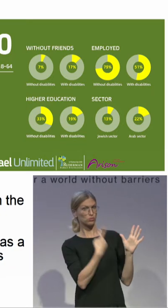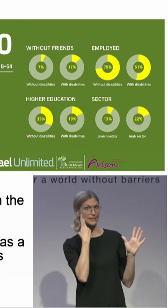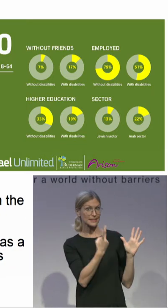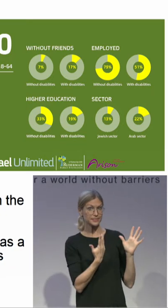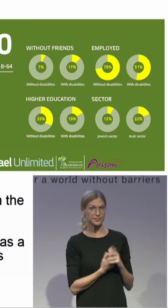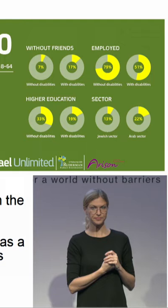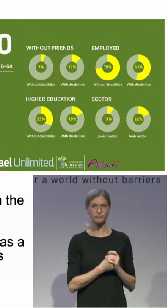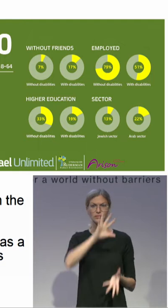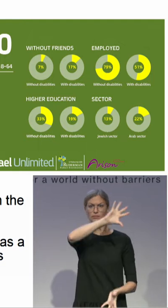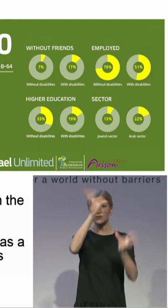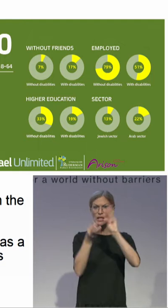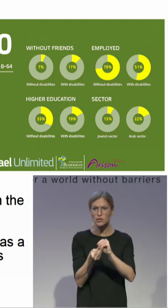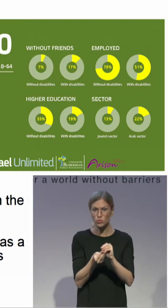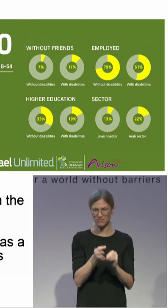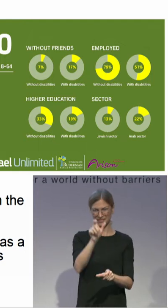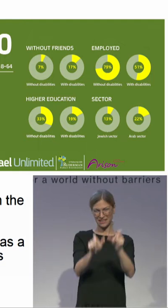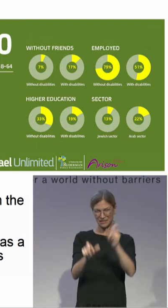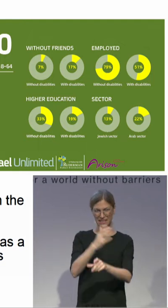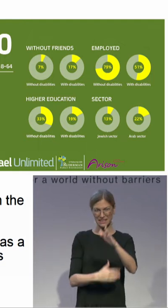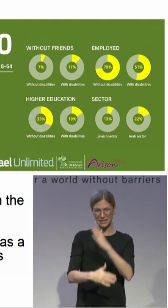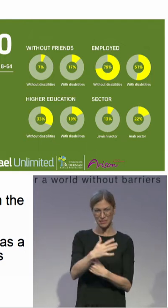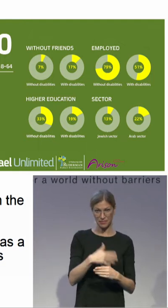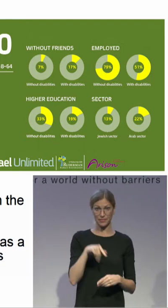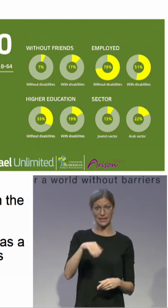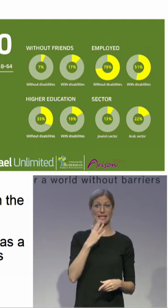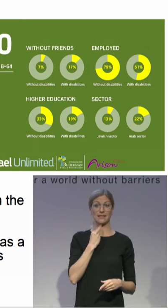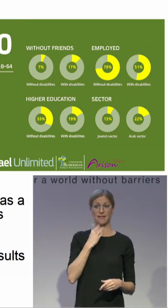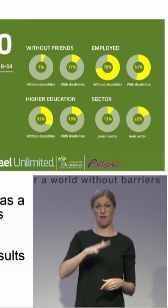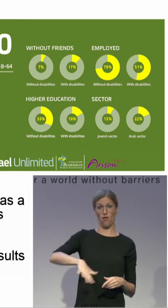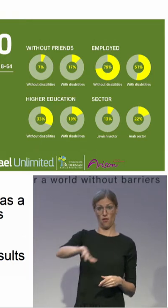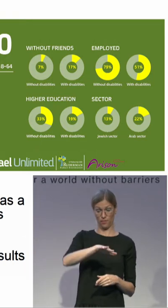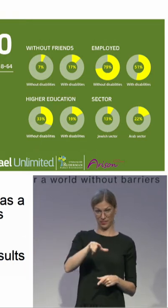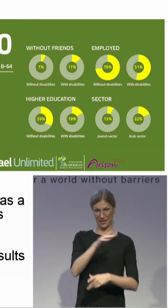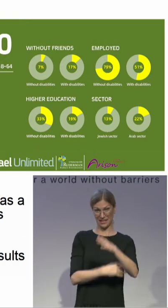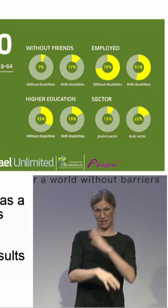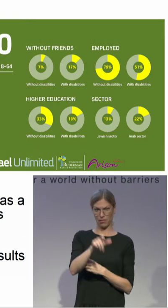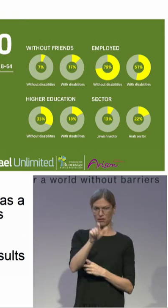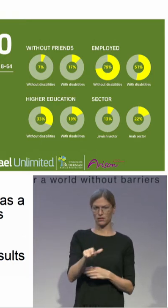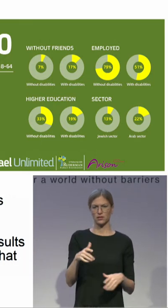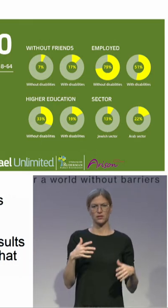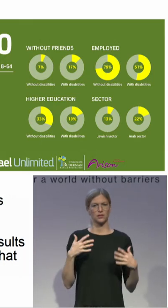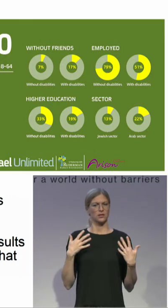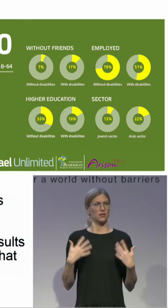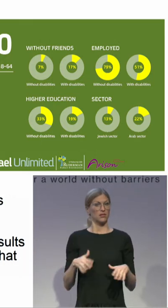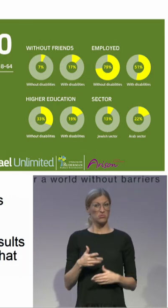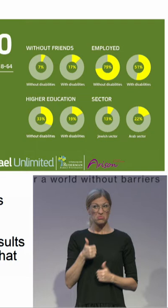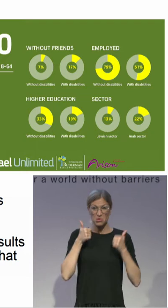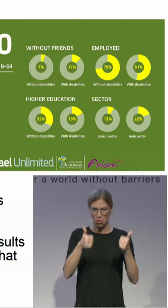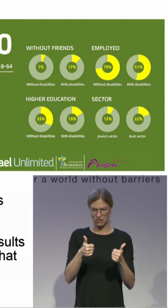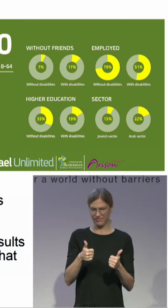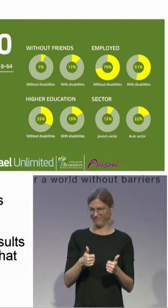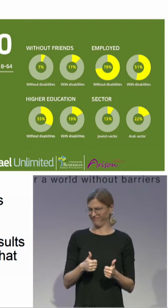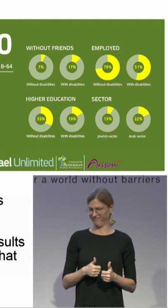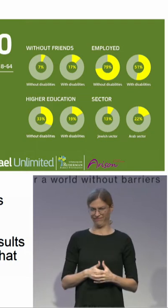with people with disabilities in Israel and the macro level is not that great. We have only 51% of people with disabilities